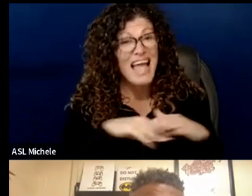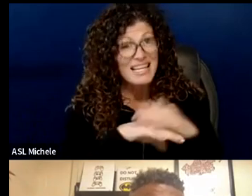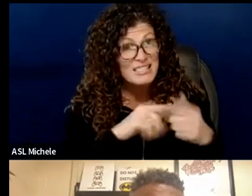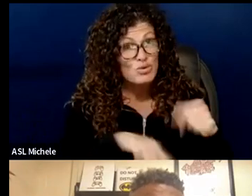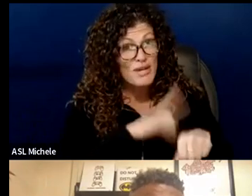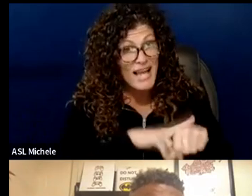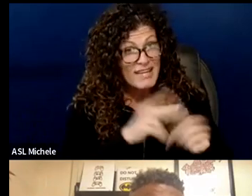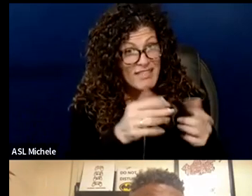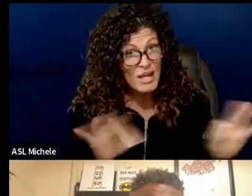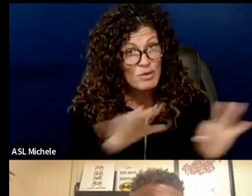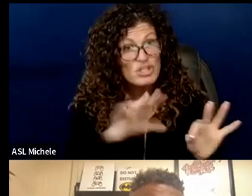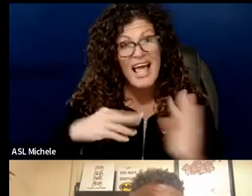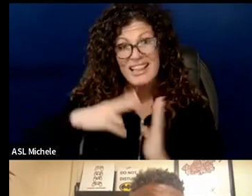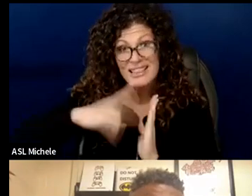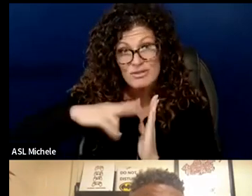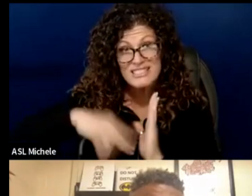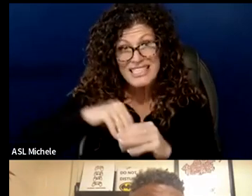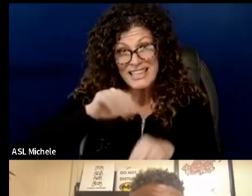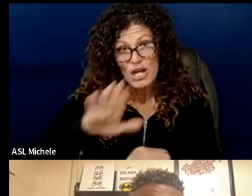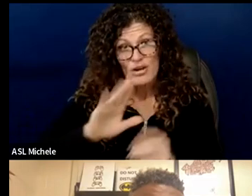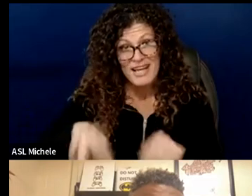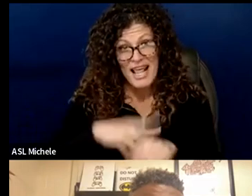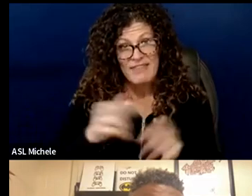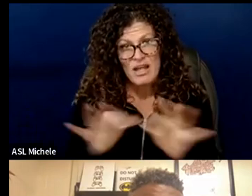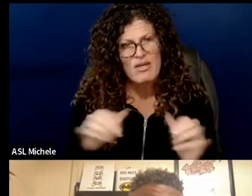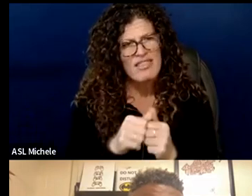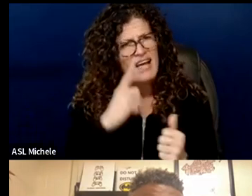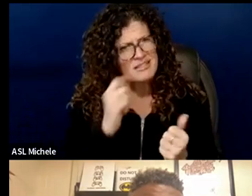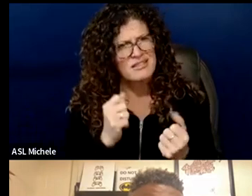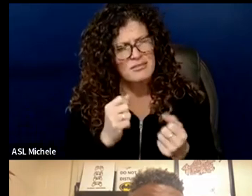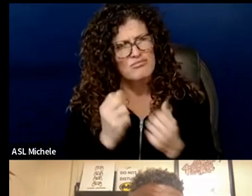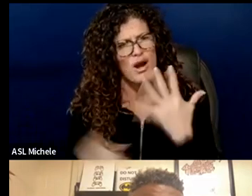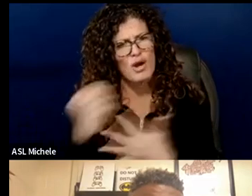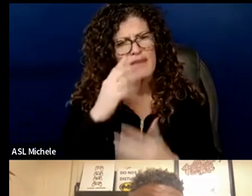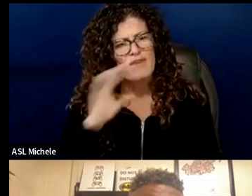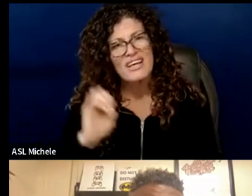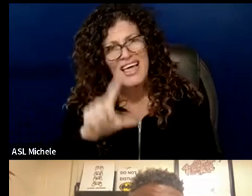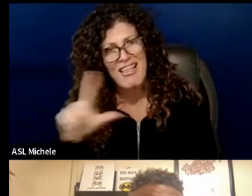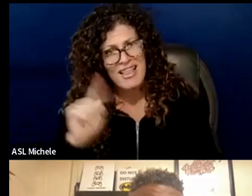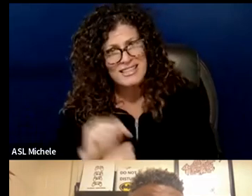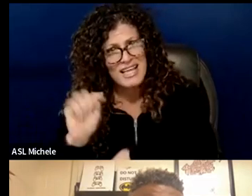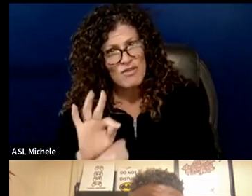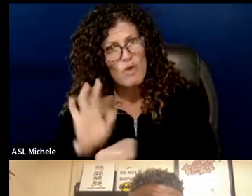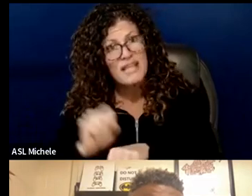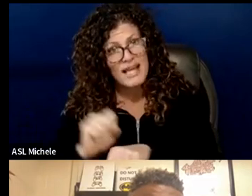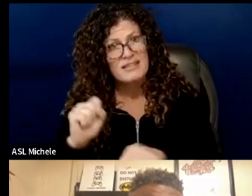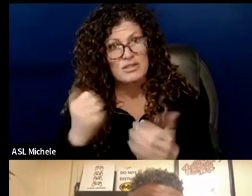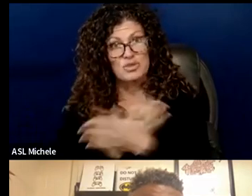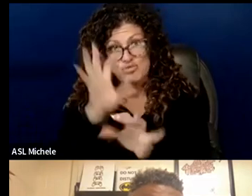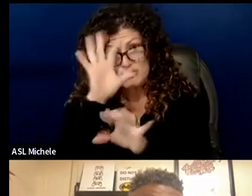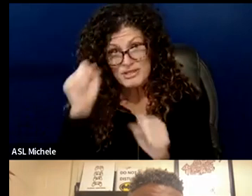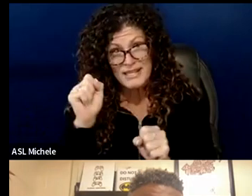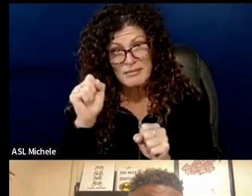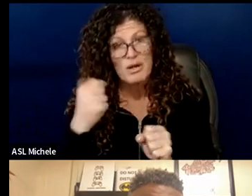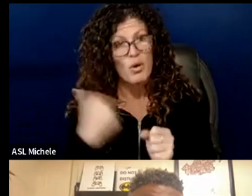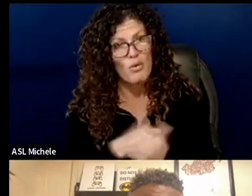and native language literacy is also a priority of the ell task force for the new superintendent and its written recommendations to you